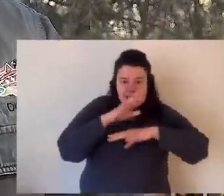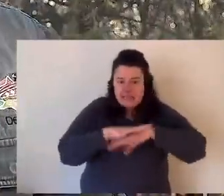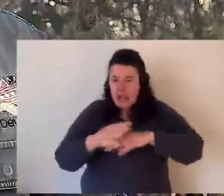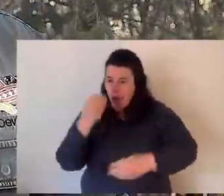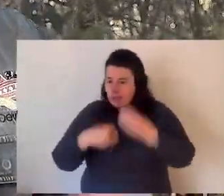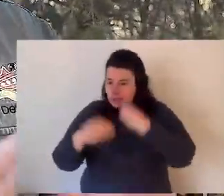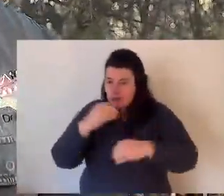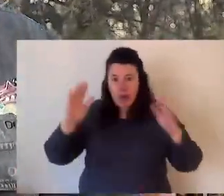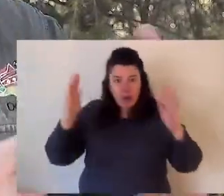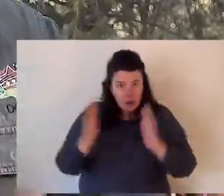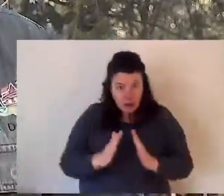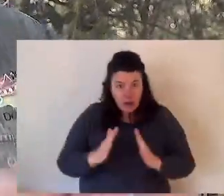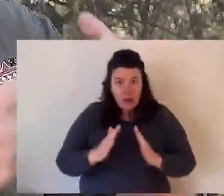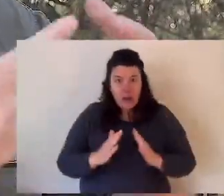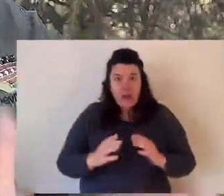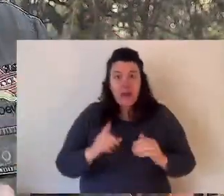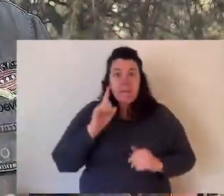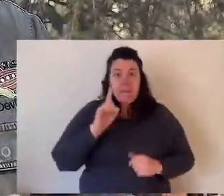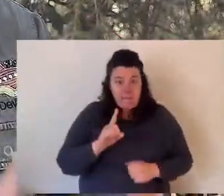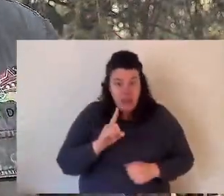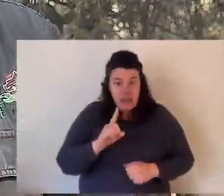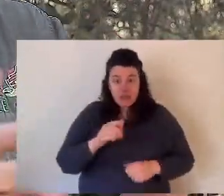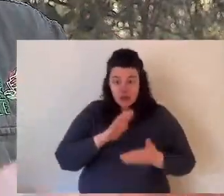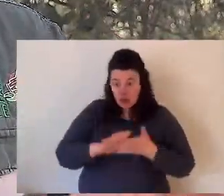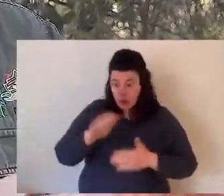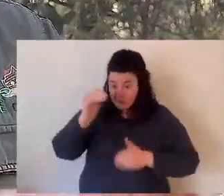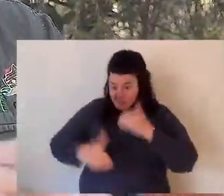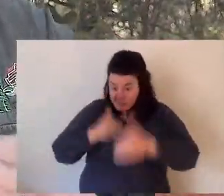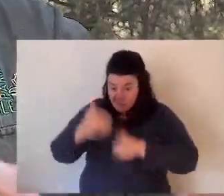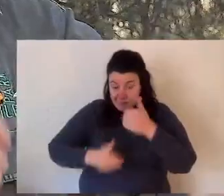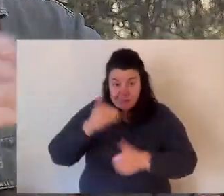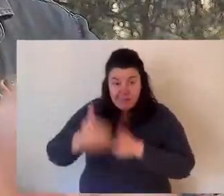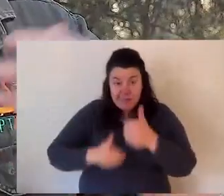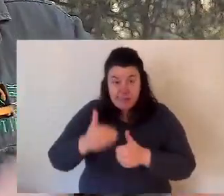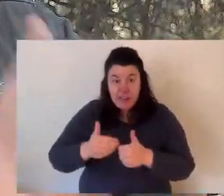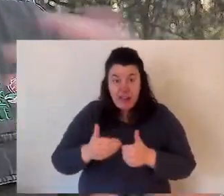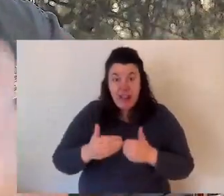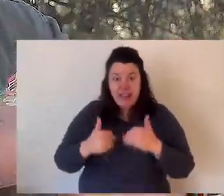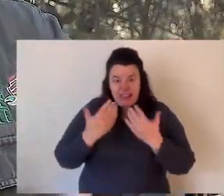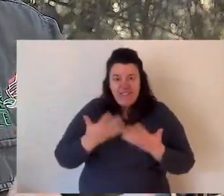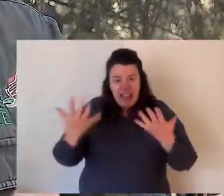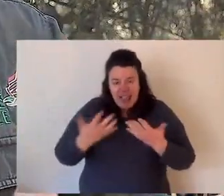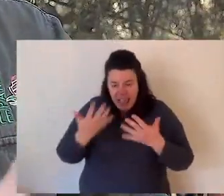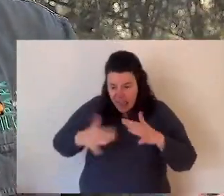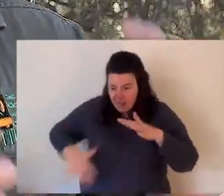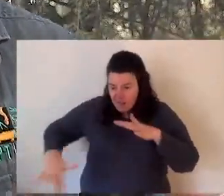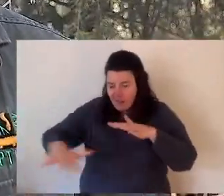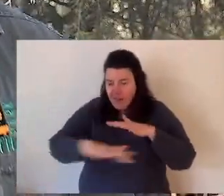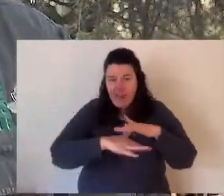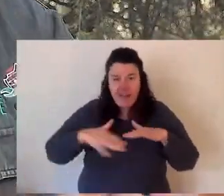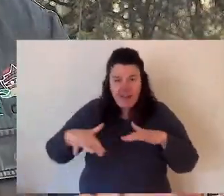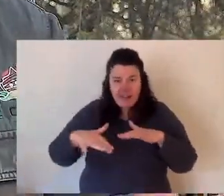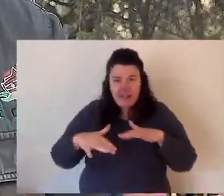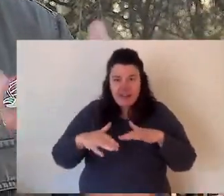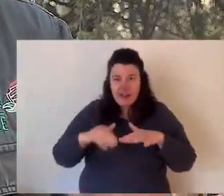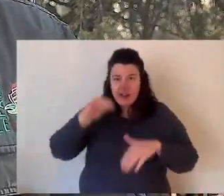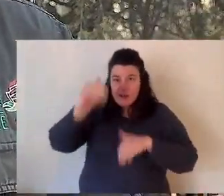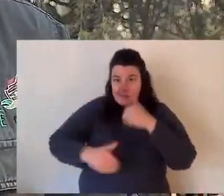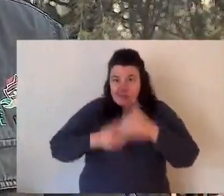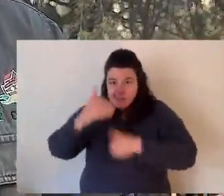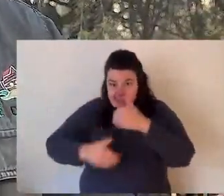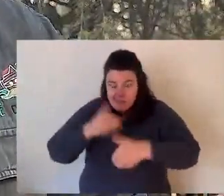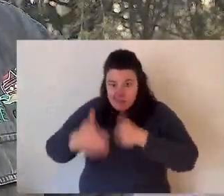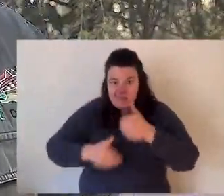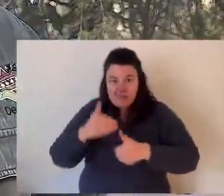keeping the numbers of grubs and beetles and insects in check but whilst they're turning that dirt over, they're aerating and oxygenating the